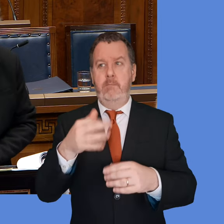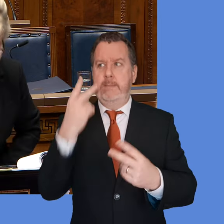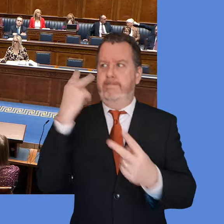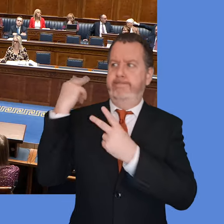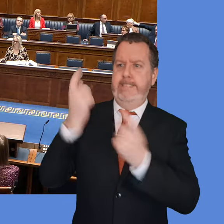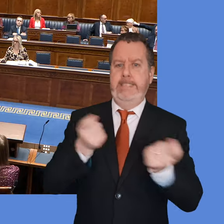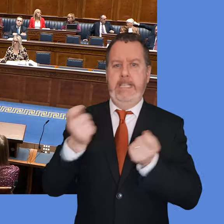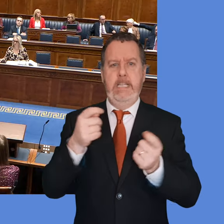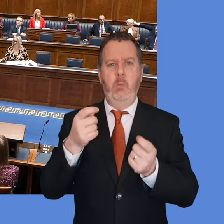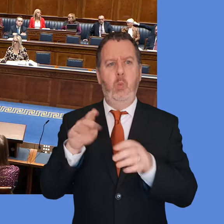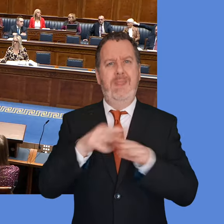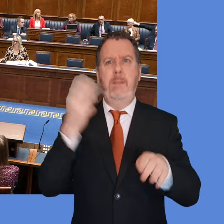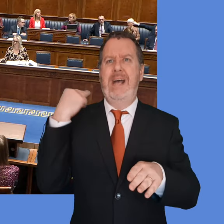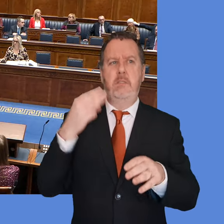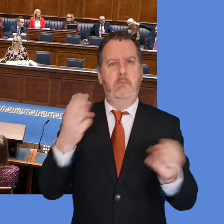the past.